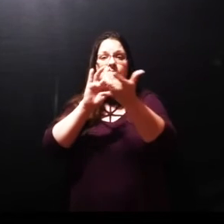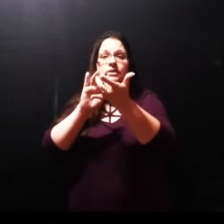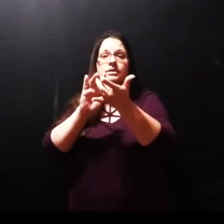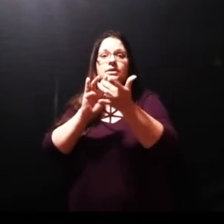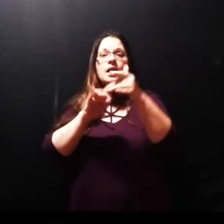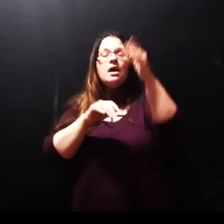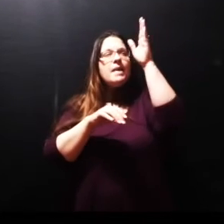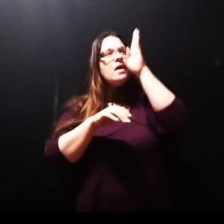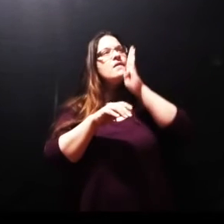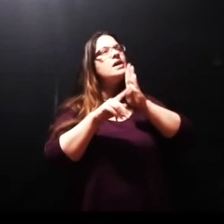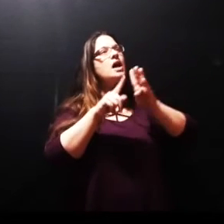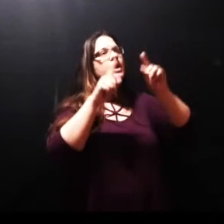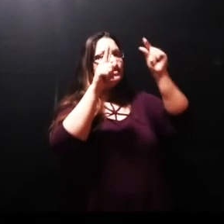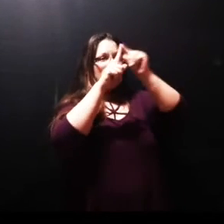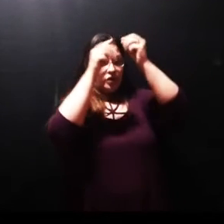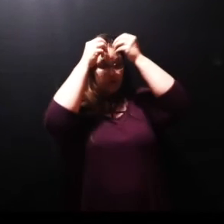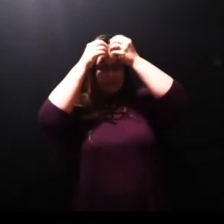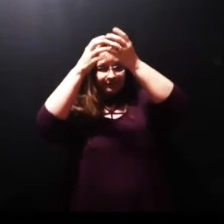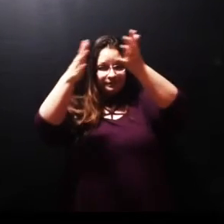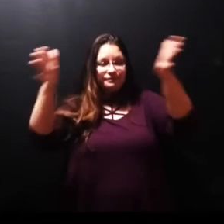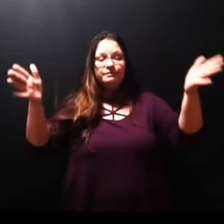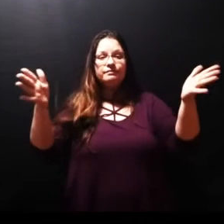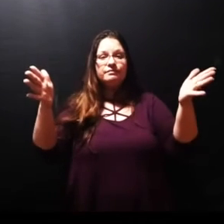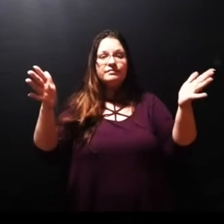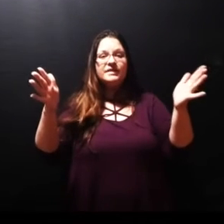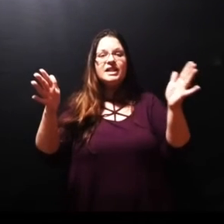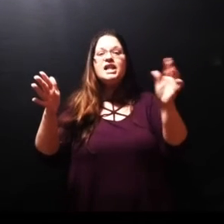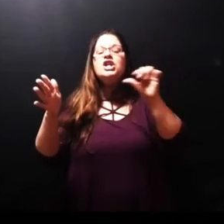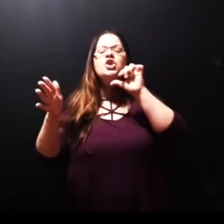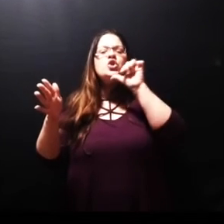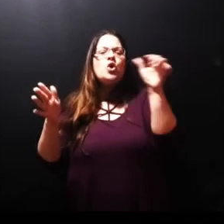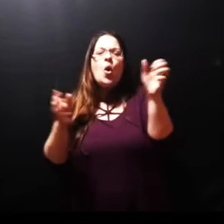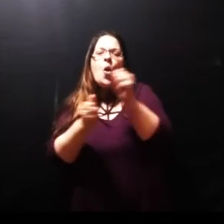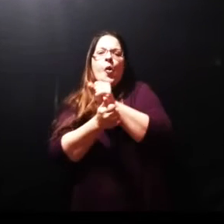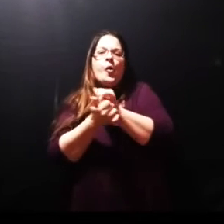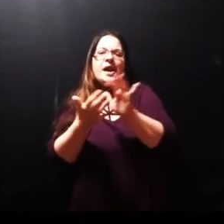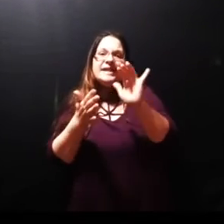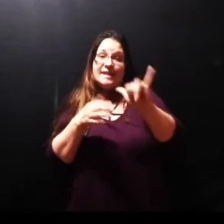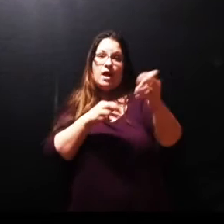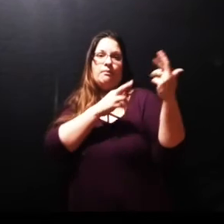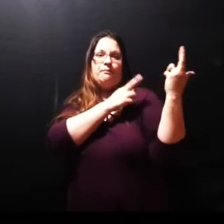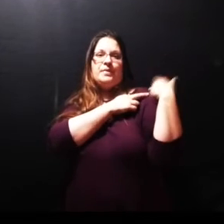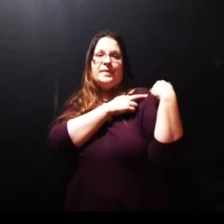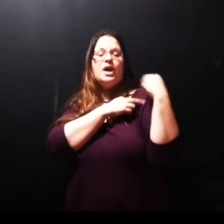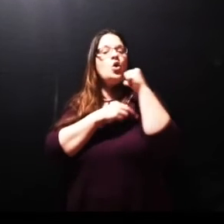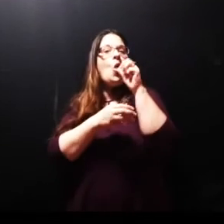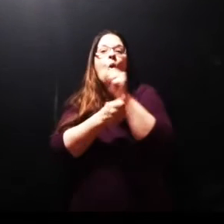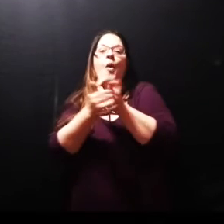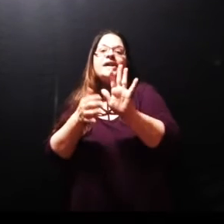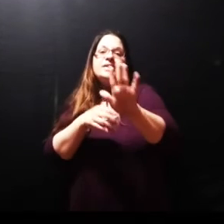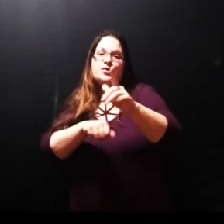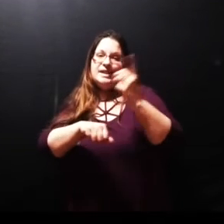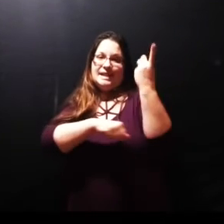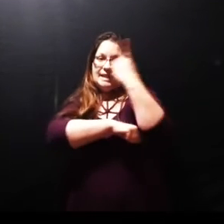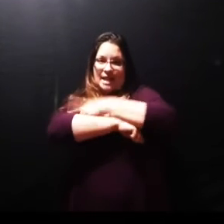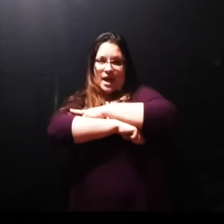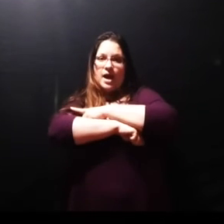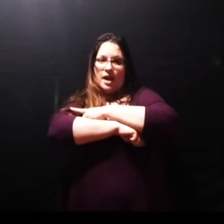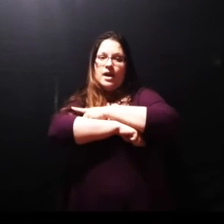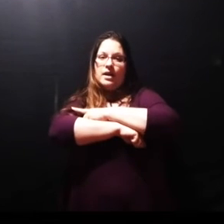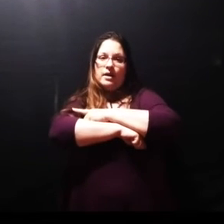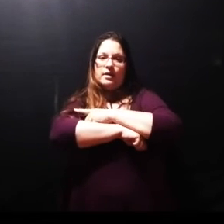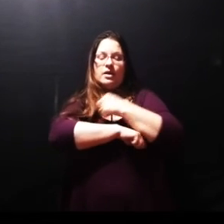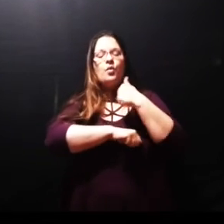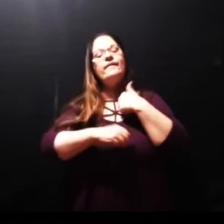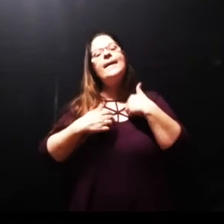hearts and inspire us and inform us to take the gospel into the world this week don't waste the day a little miracle is just